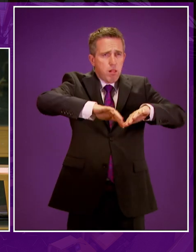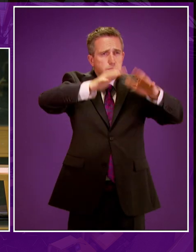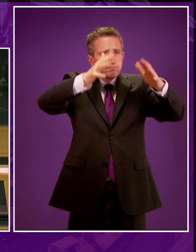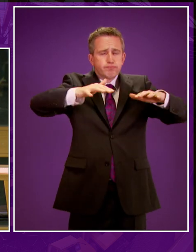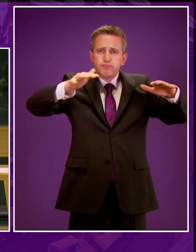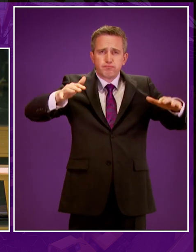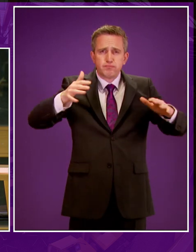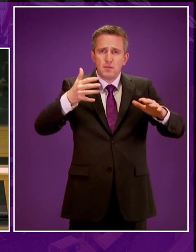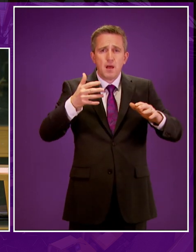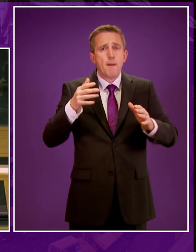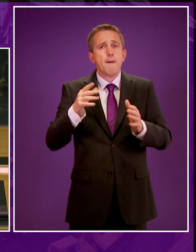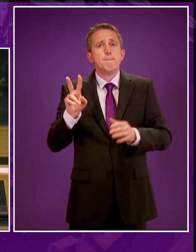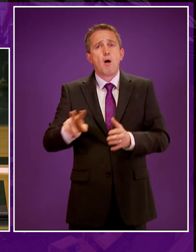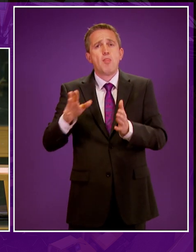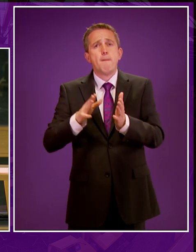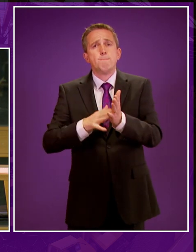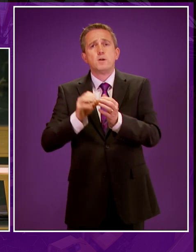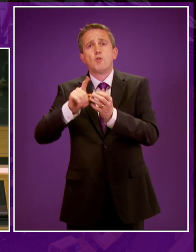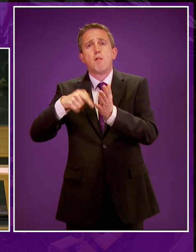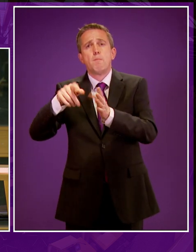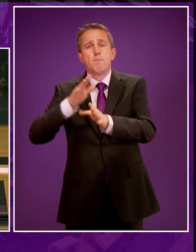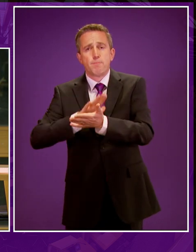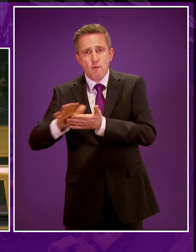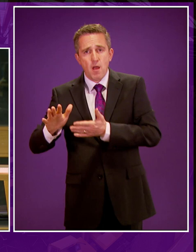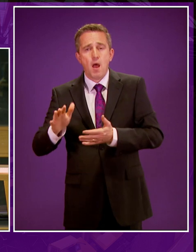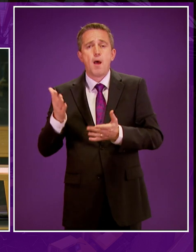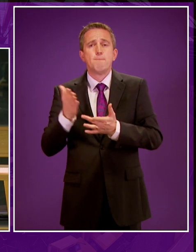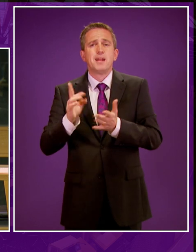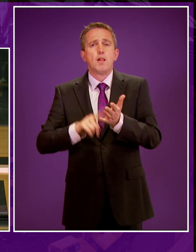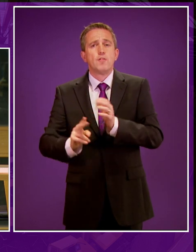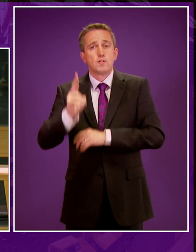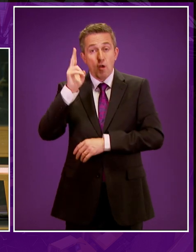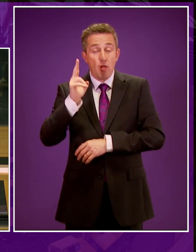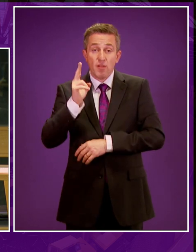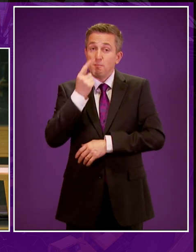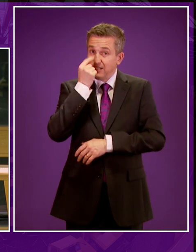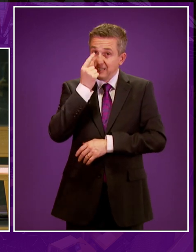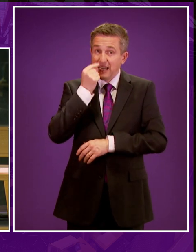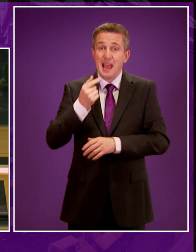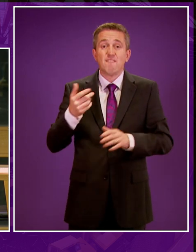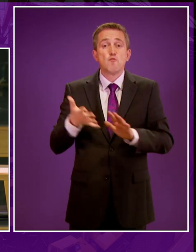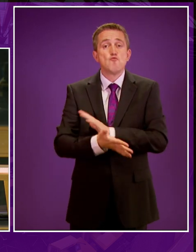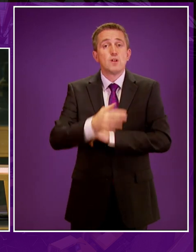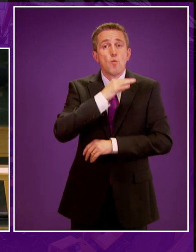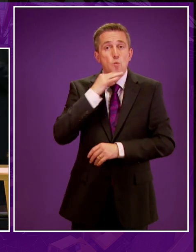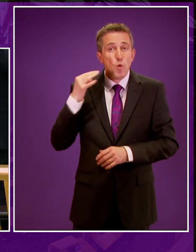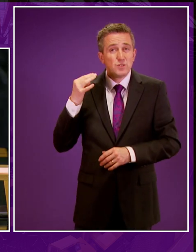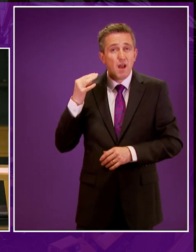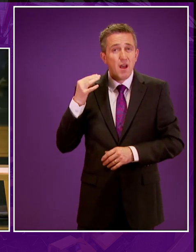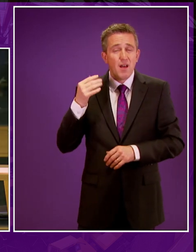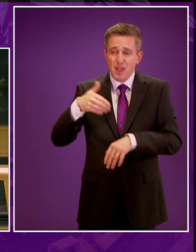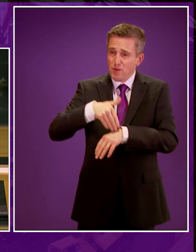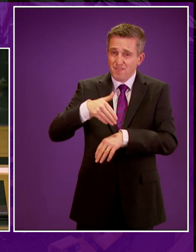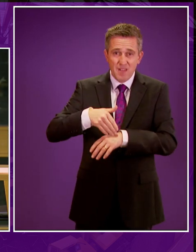forever marred, and both Musselburgh and Midlothian North would run the risk of contaminated water and ruined soil. Such effects would be